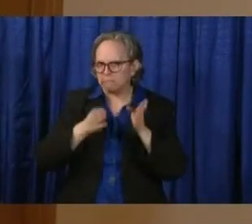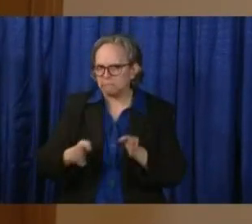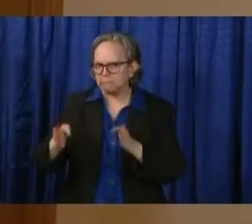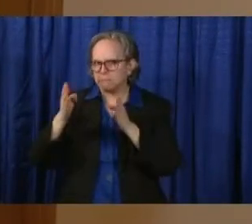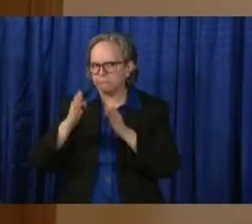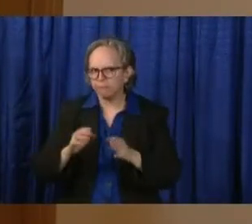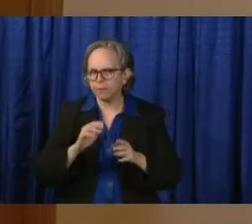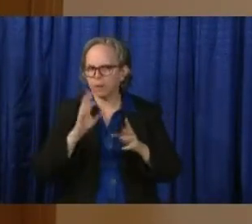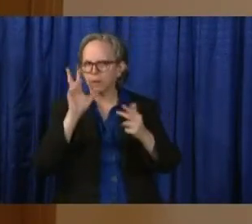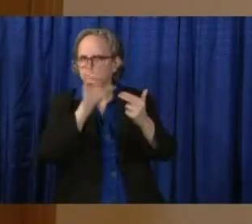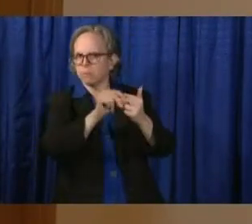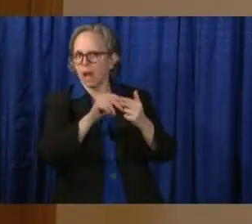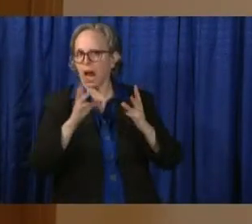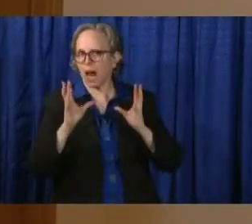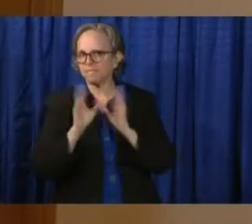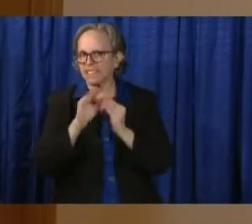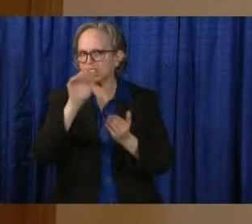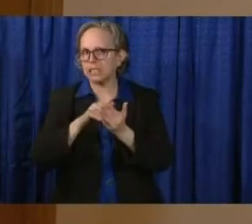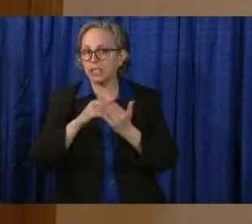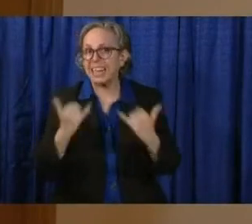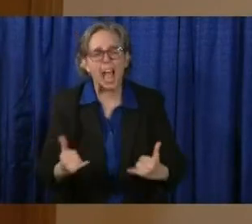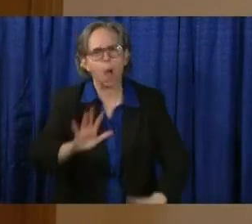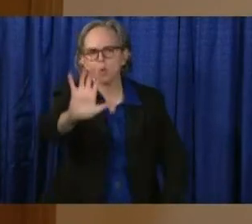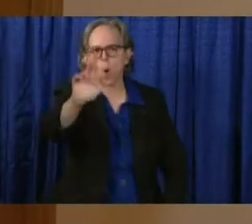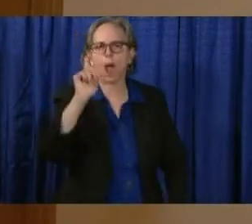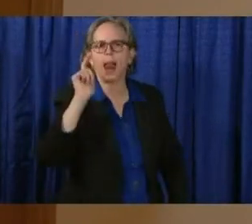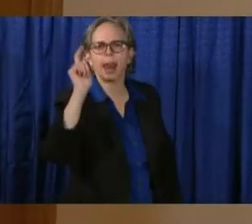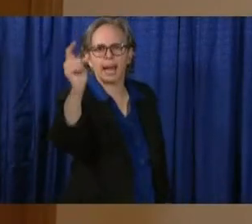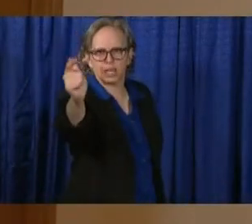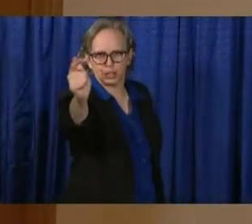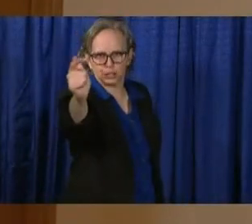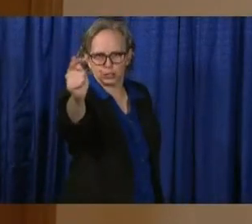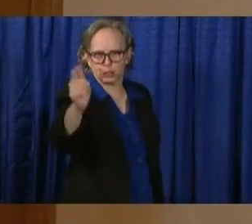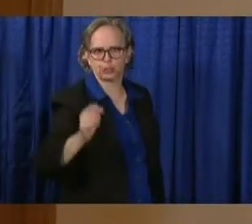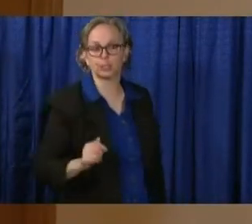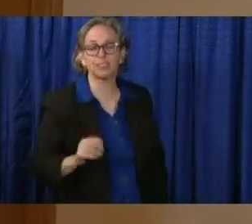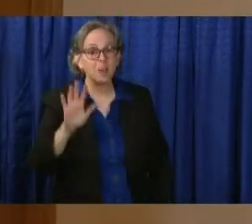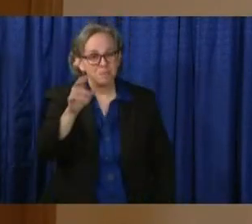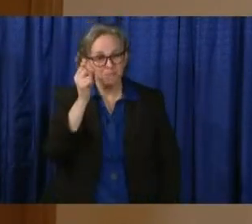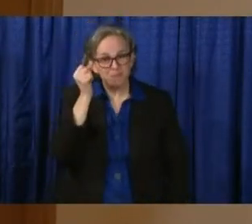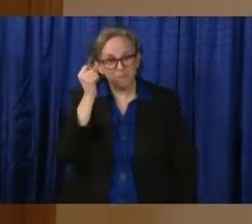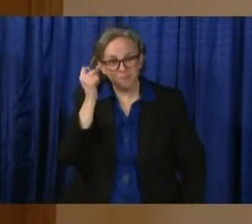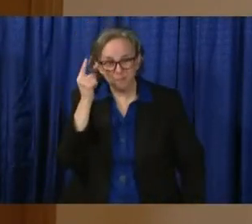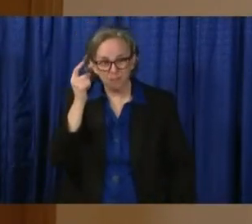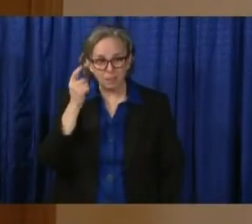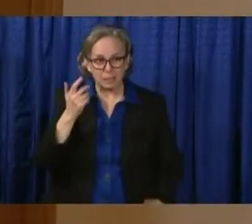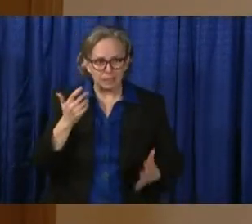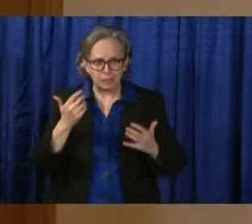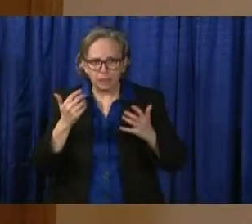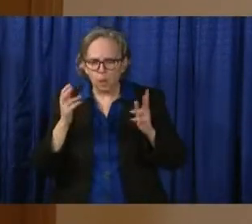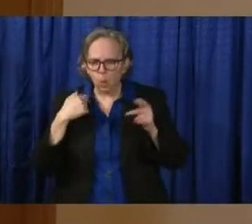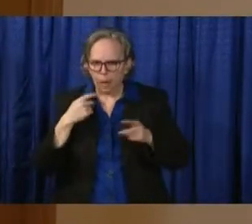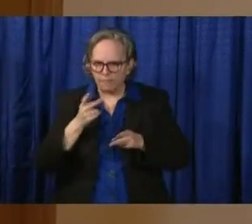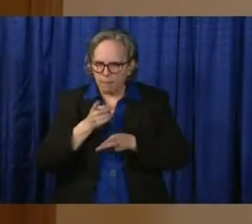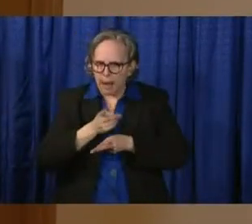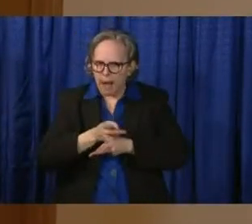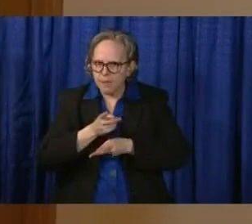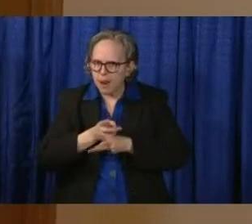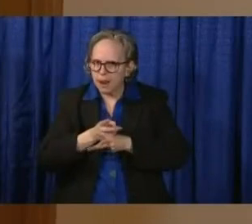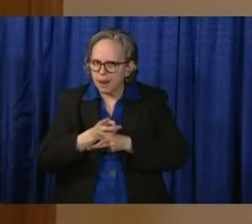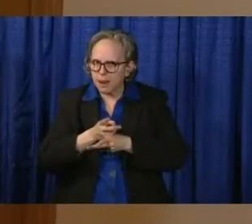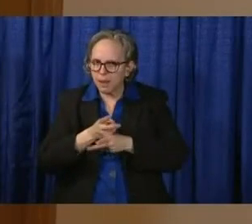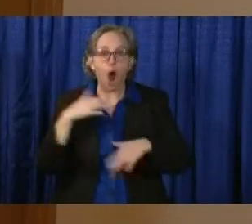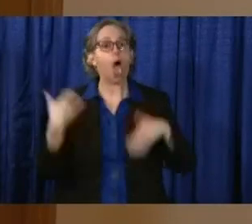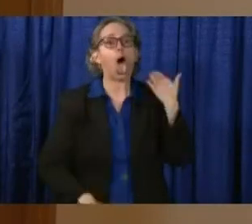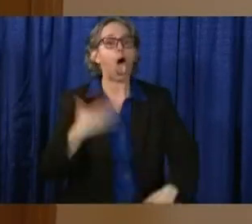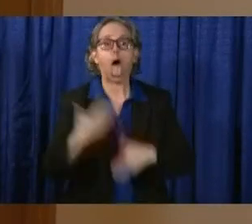away from needing to use them. Again, we're going to go on the cautious side, as we do with everything we do in Ohio, and prepare for